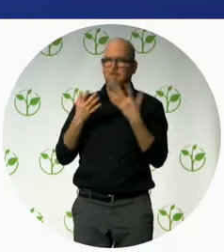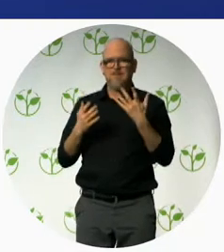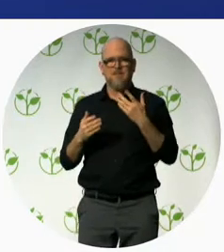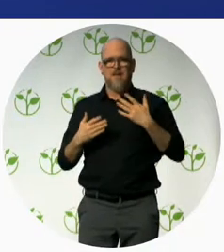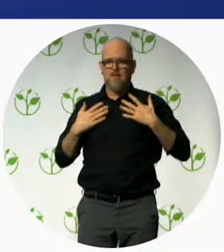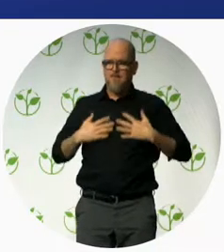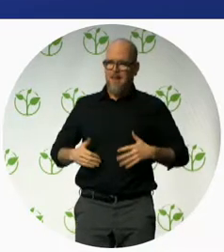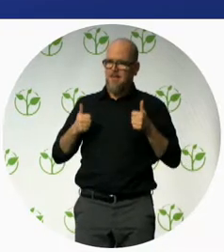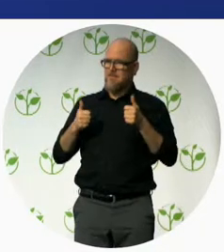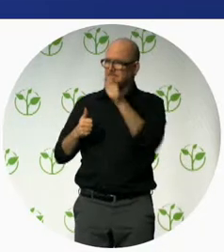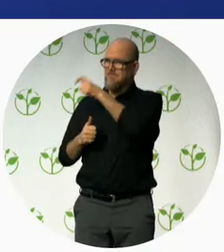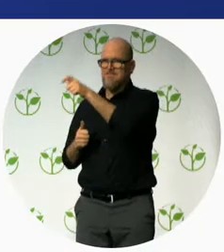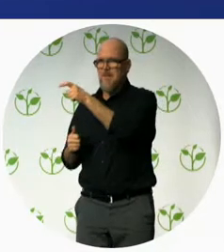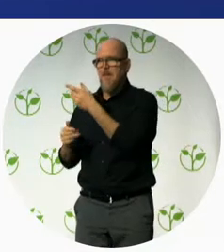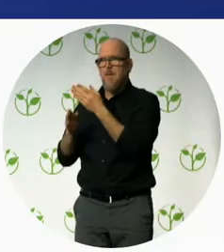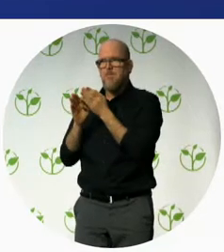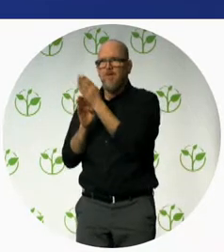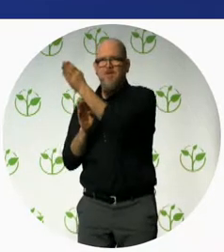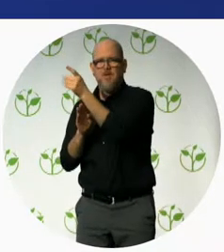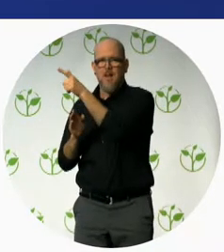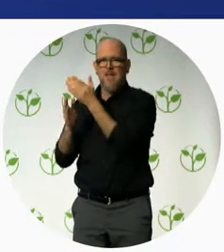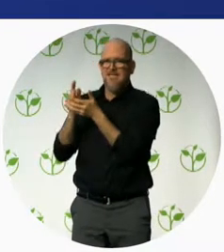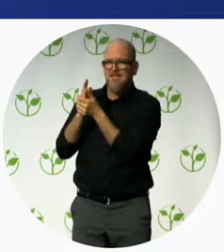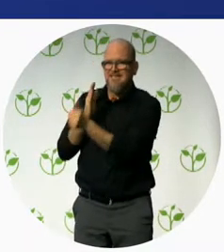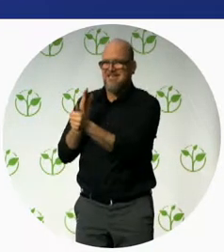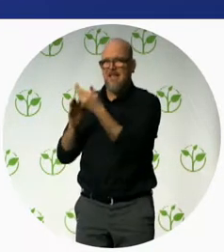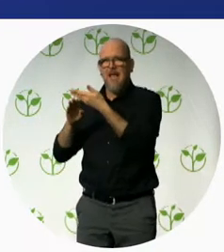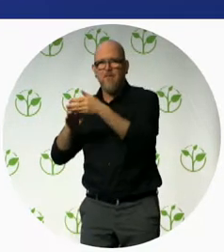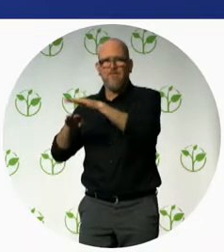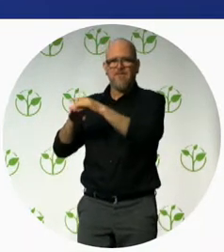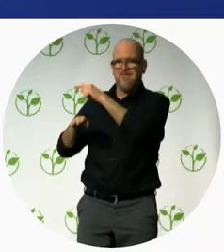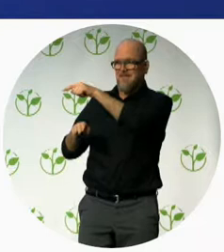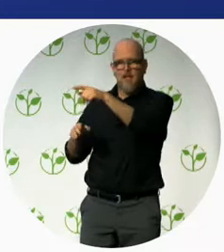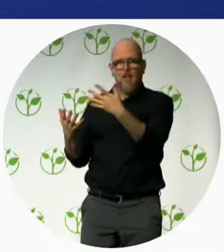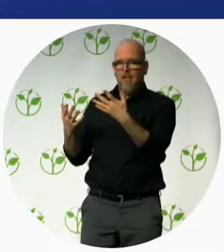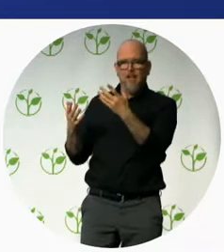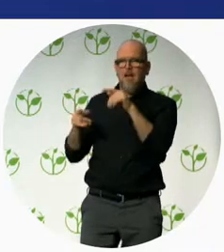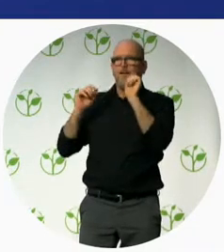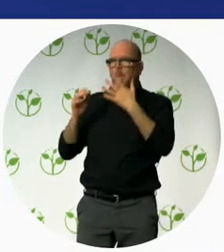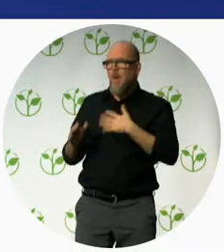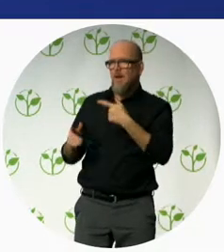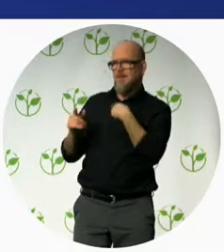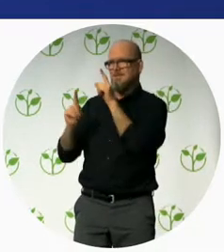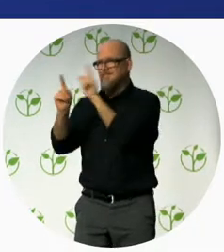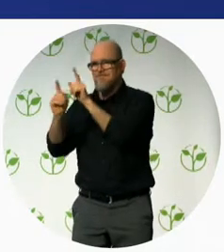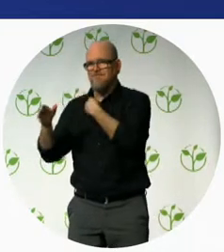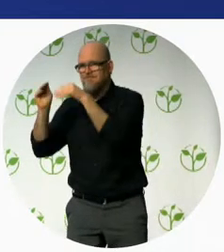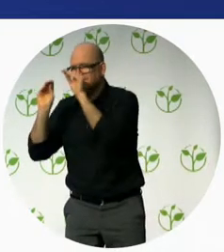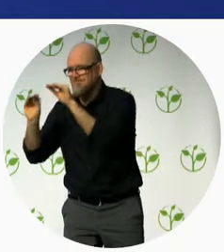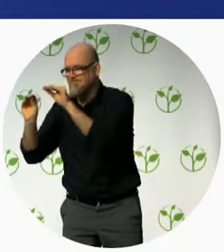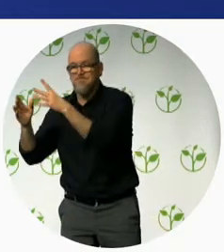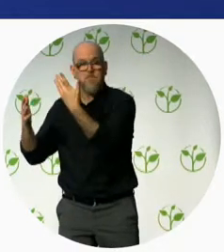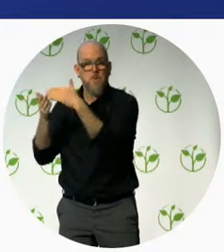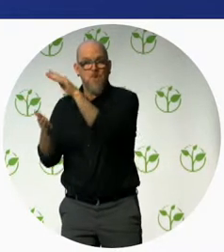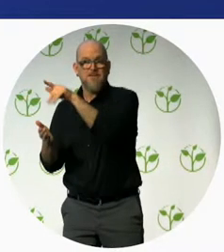our approach is that to teach village health workers and mothers to be able